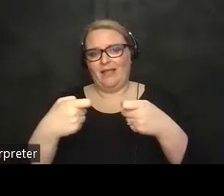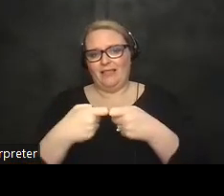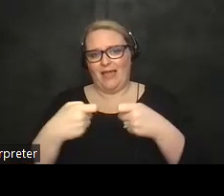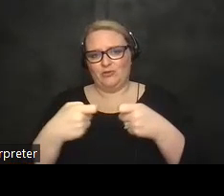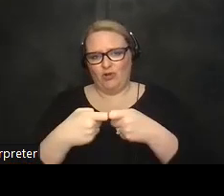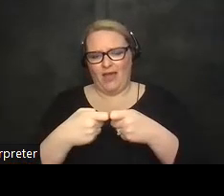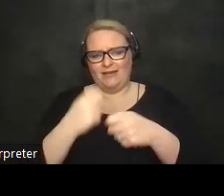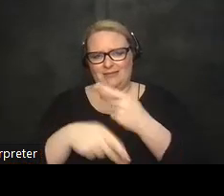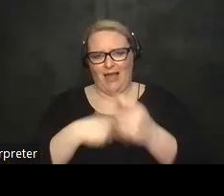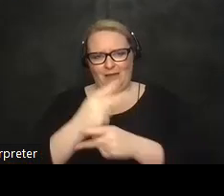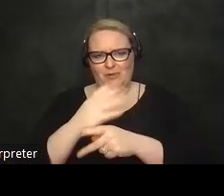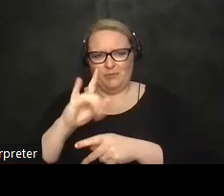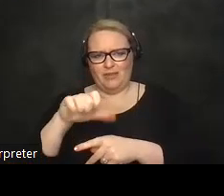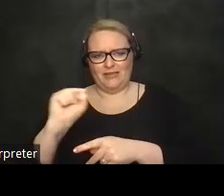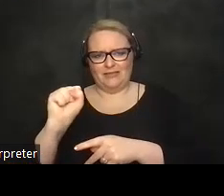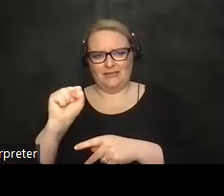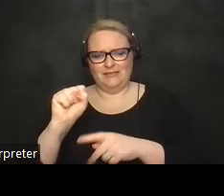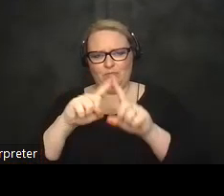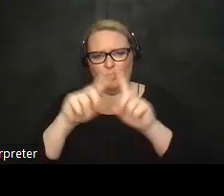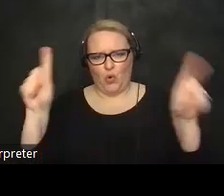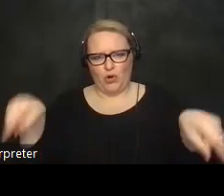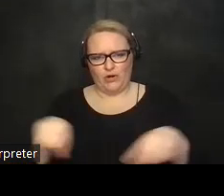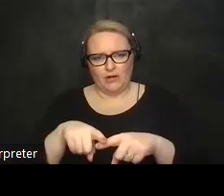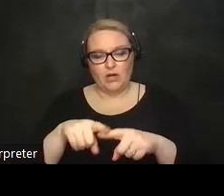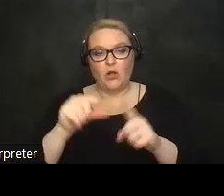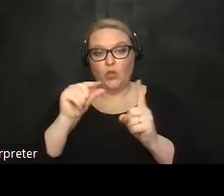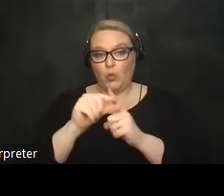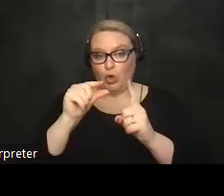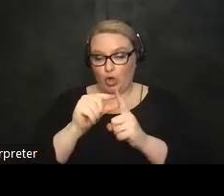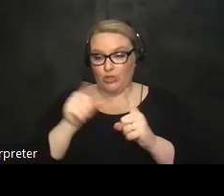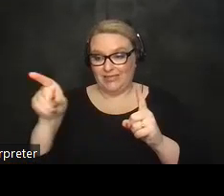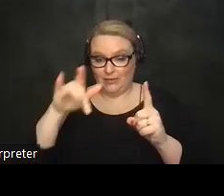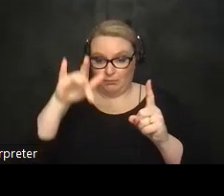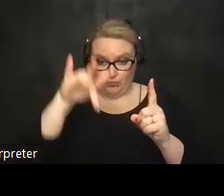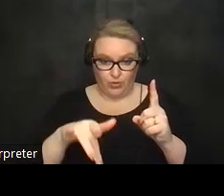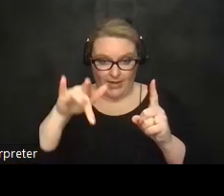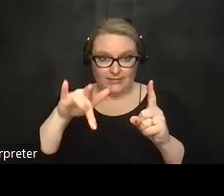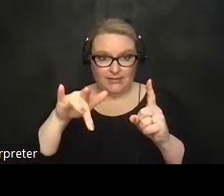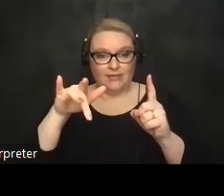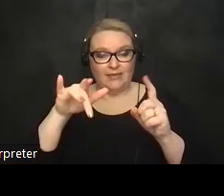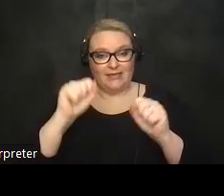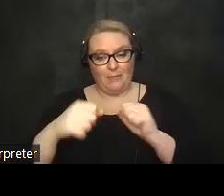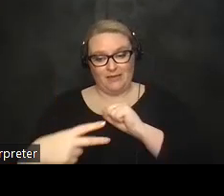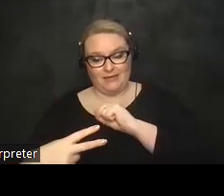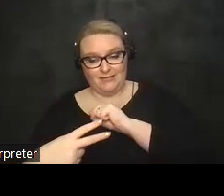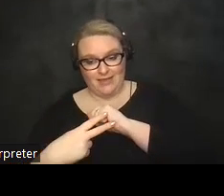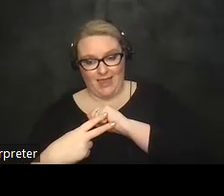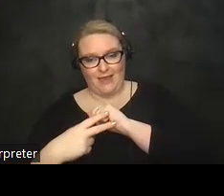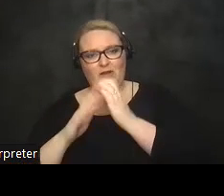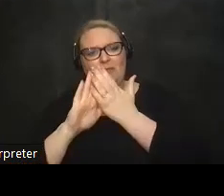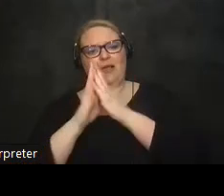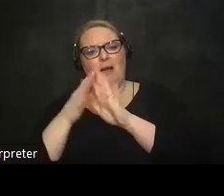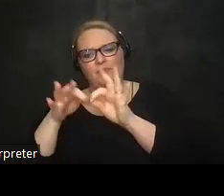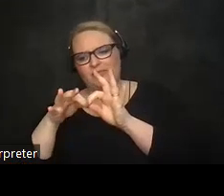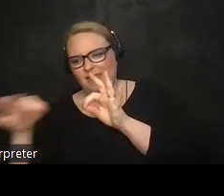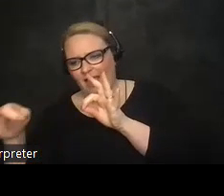board where the uh the words that he pressed could actually be stored and formed into a sentence and